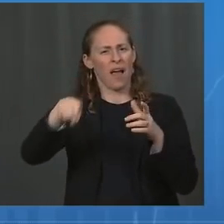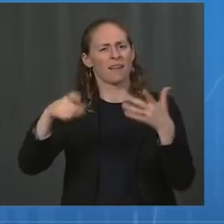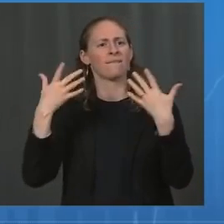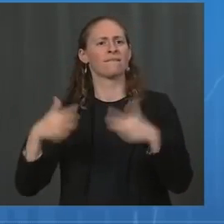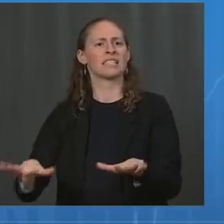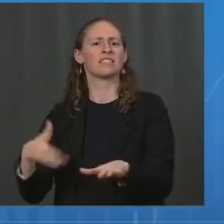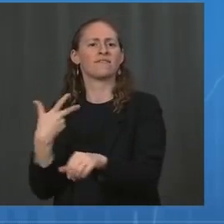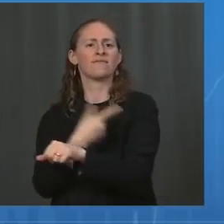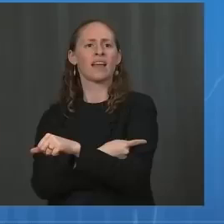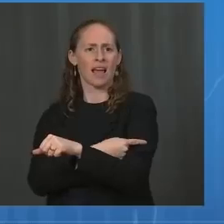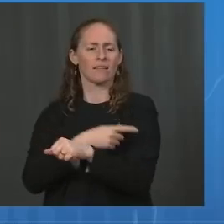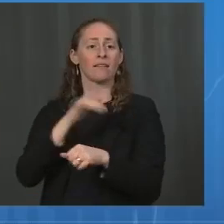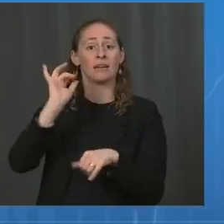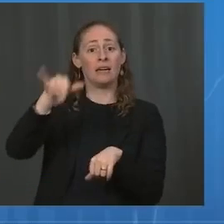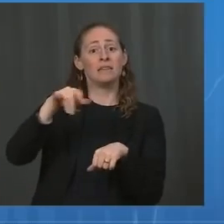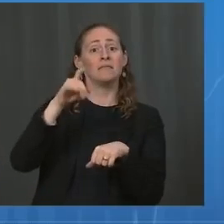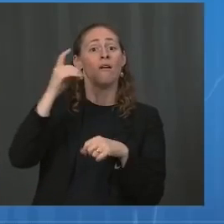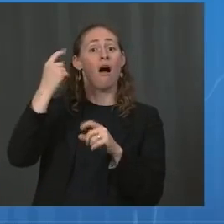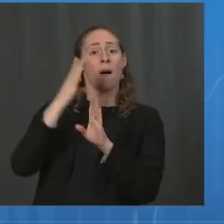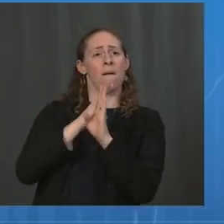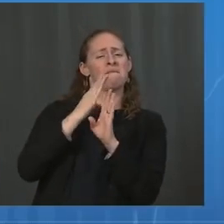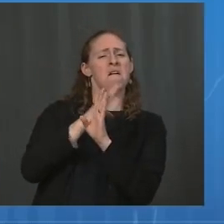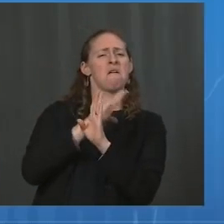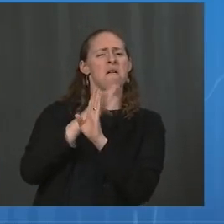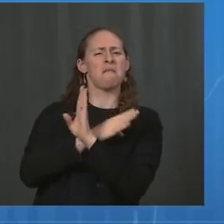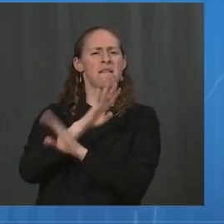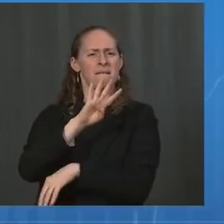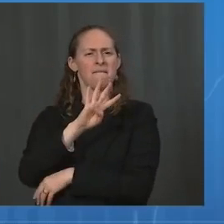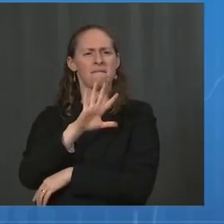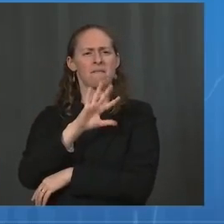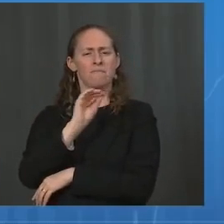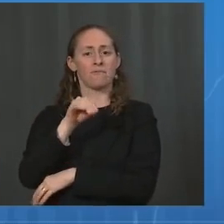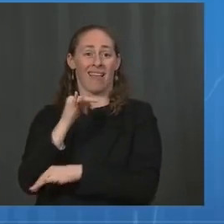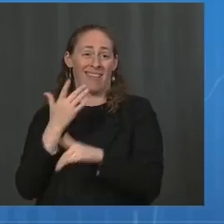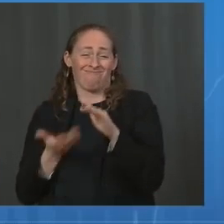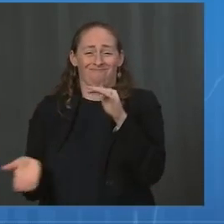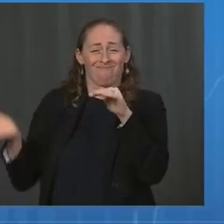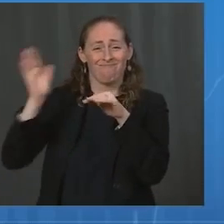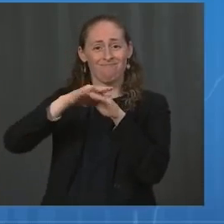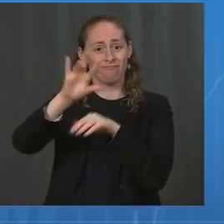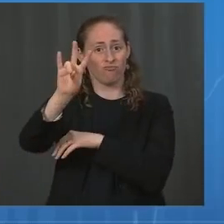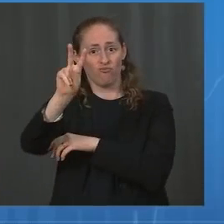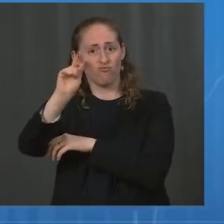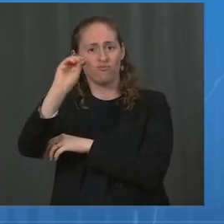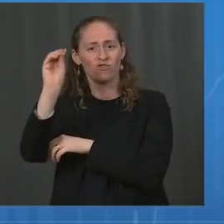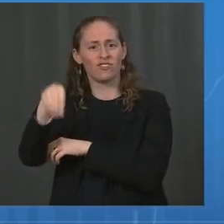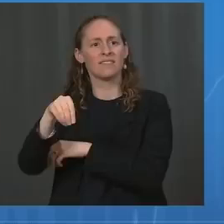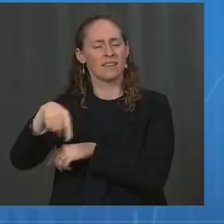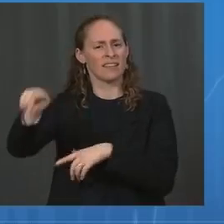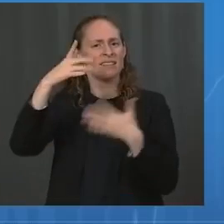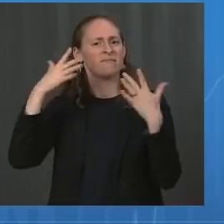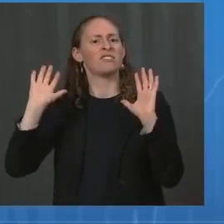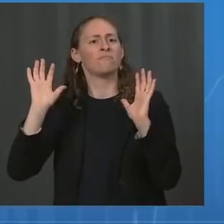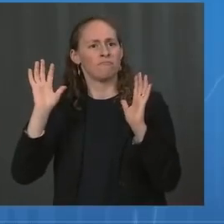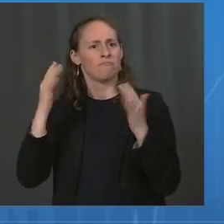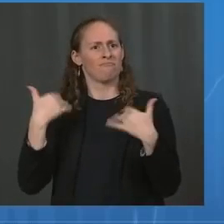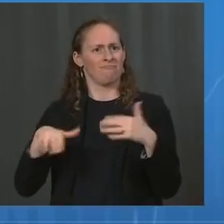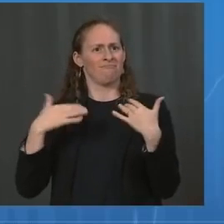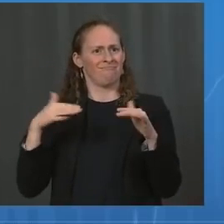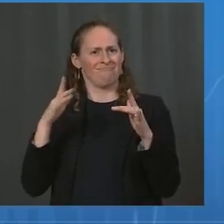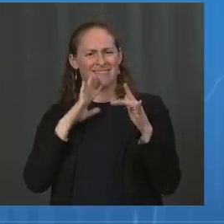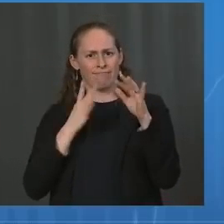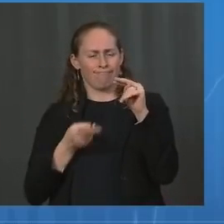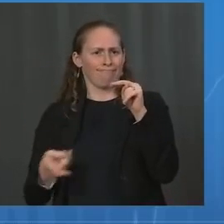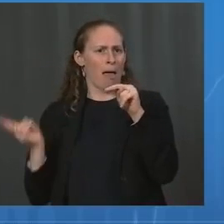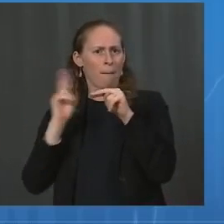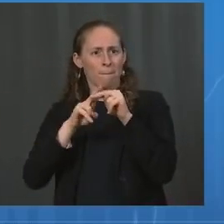a shot. Today, that number stands at 72 percent. That's a 60 percent increase in less